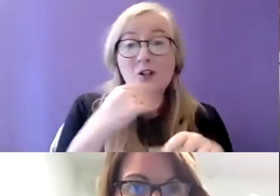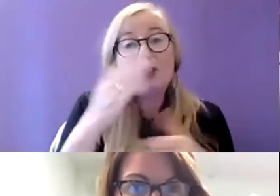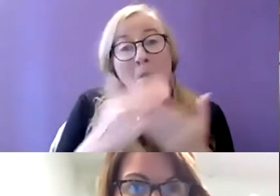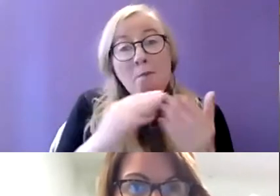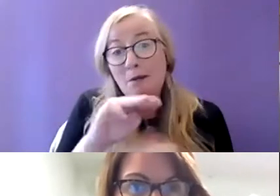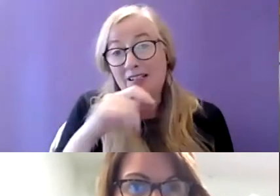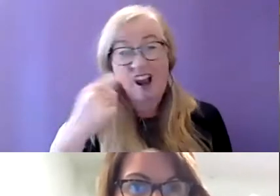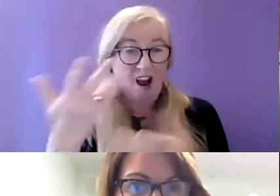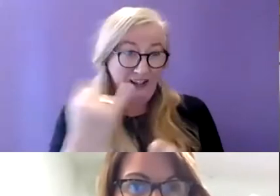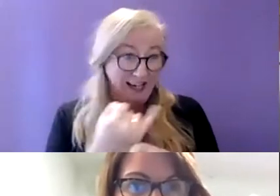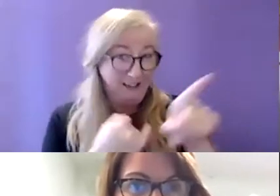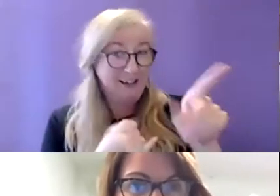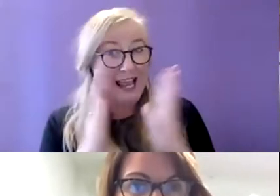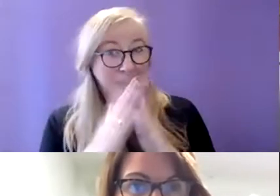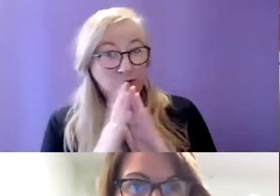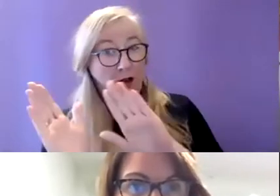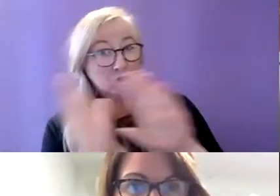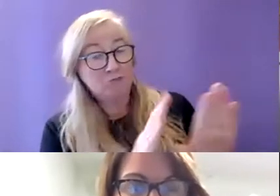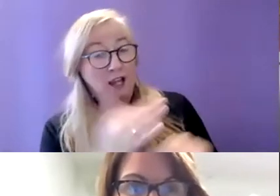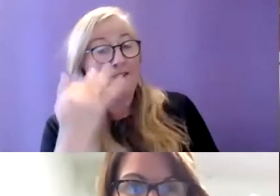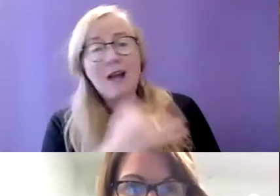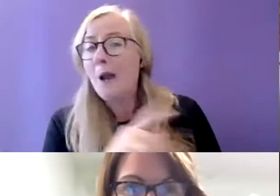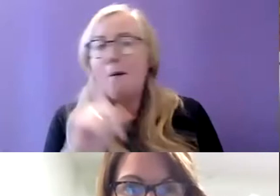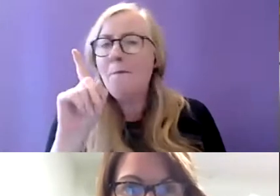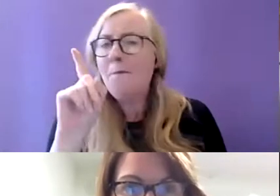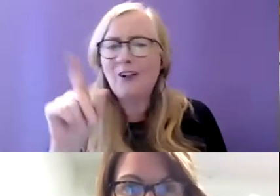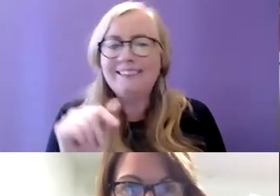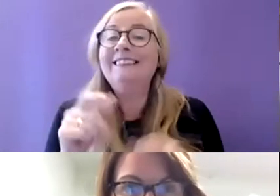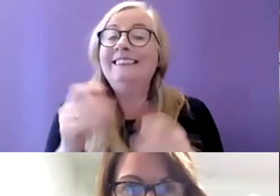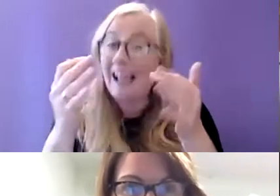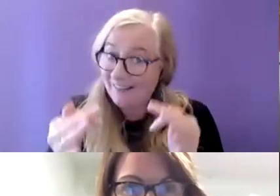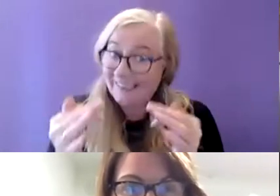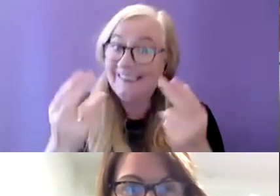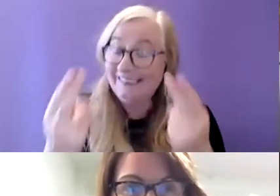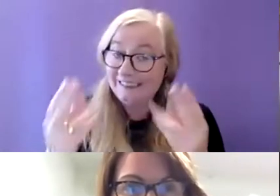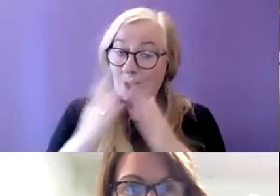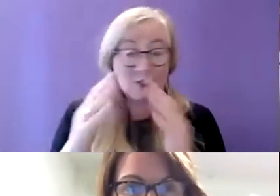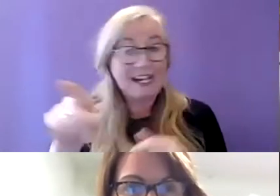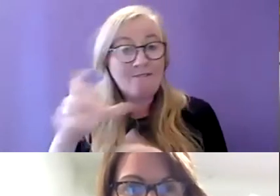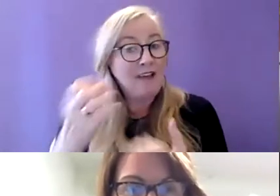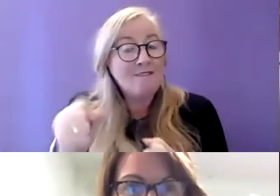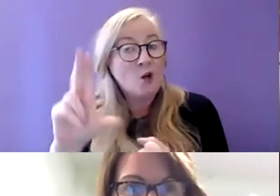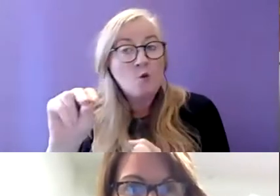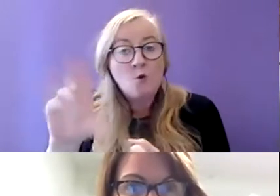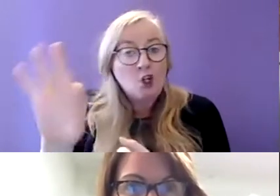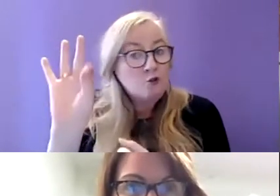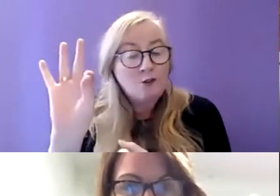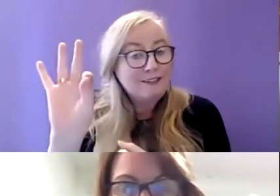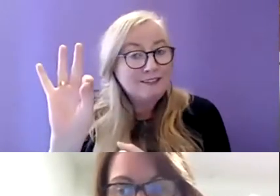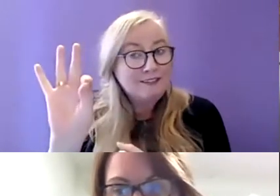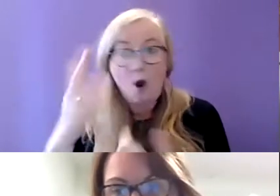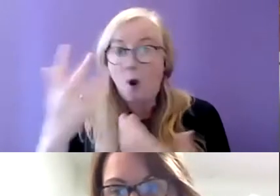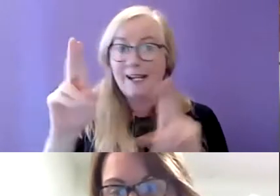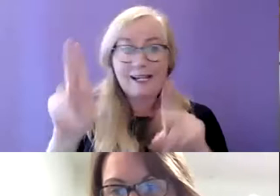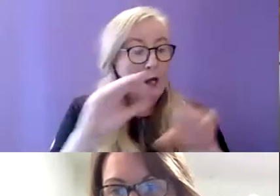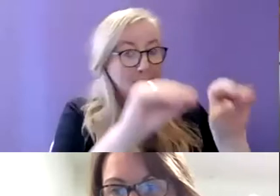because they're in a house and it's fine but it is a housing need the person hasn't got choice or the possibility at present to move